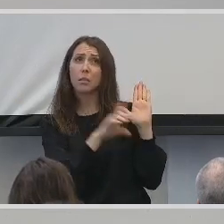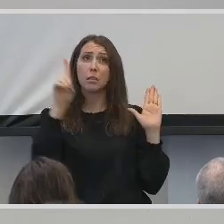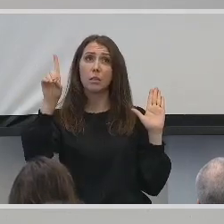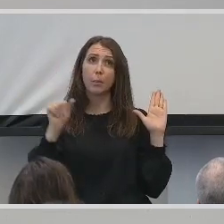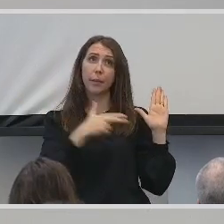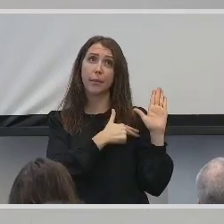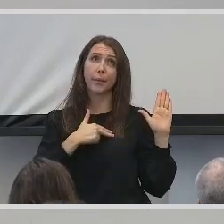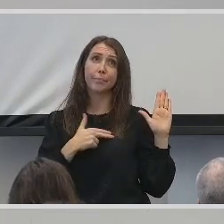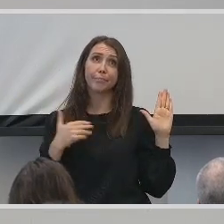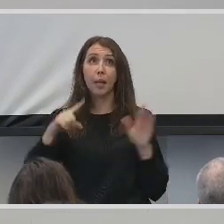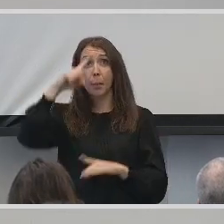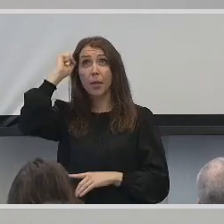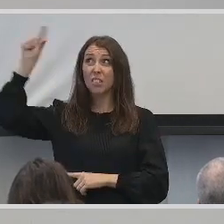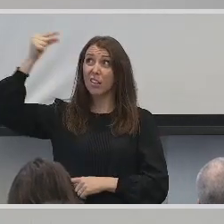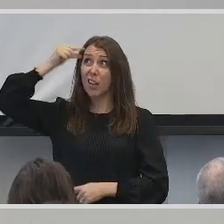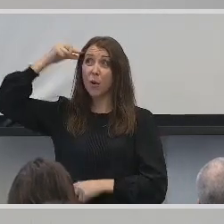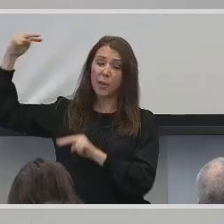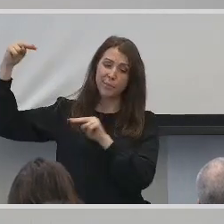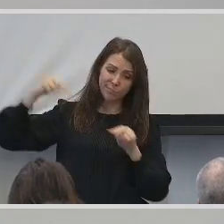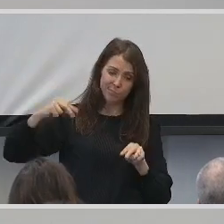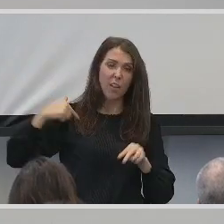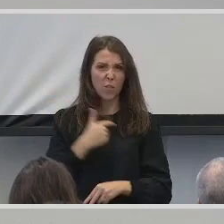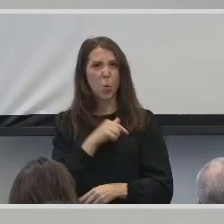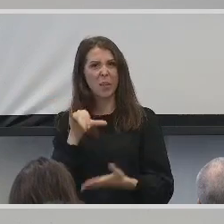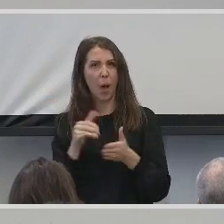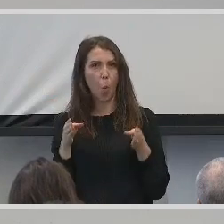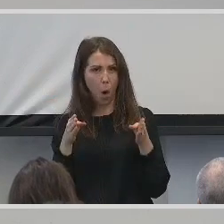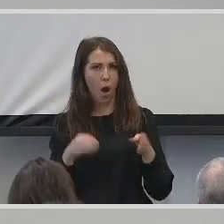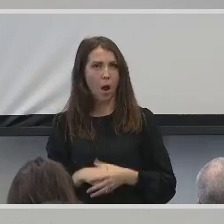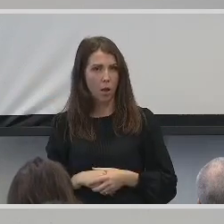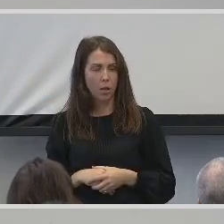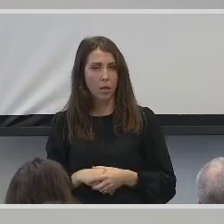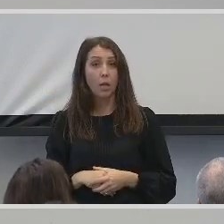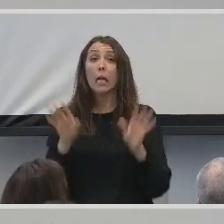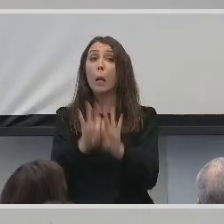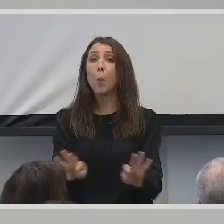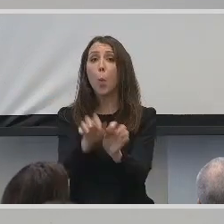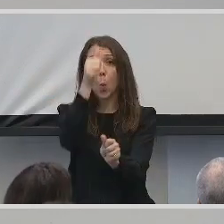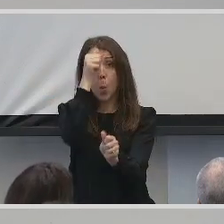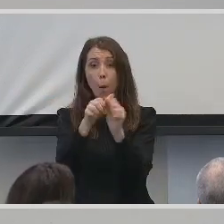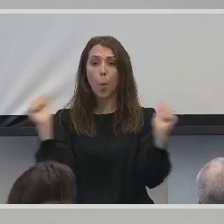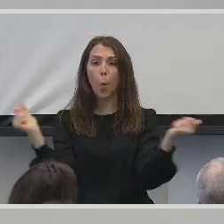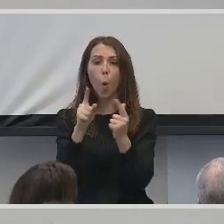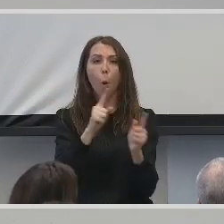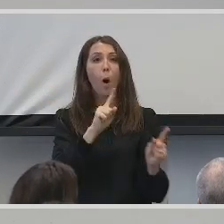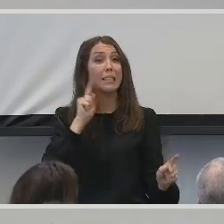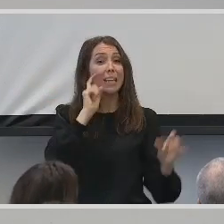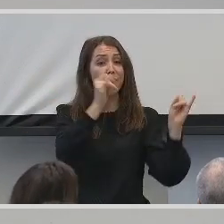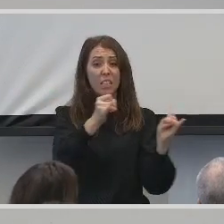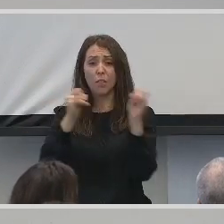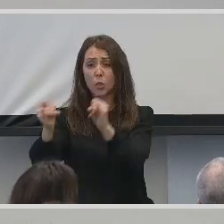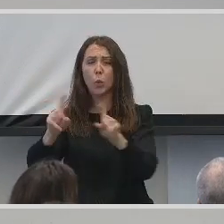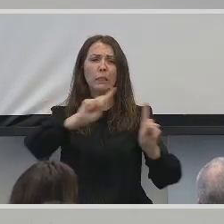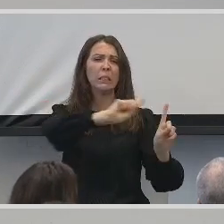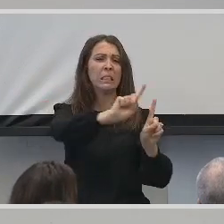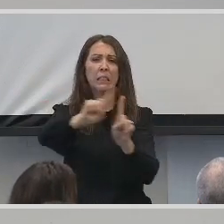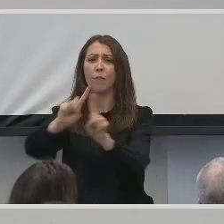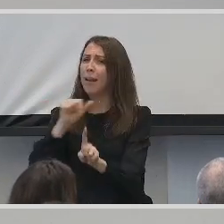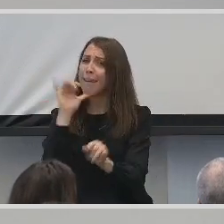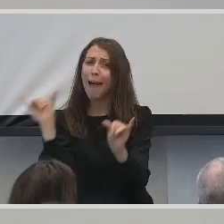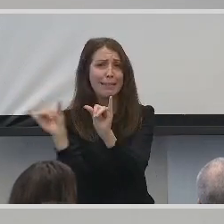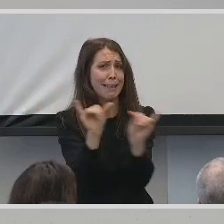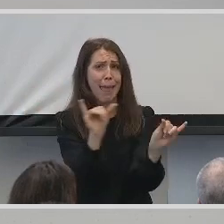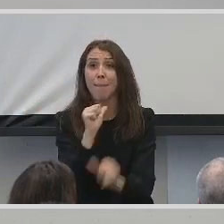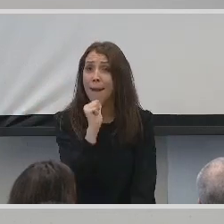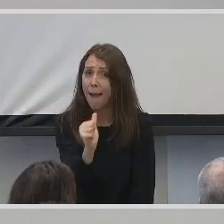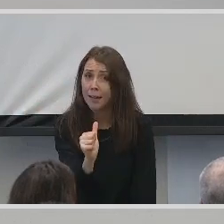the government and the medical field categorize us. It's important to remember that all deaf individuals are not the same. Some prefer